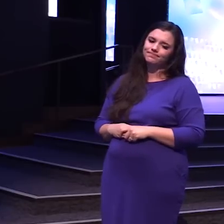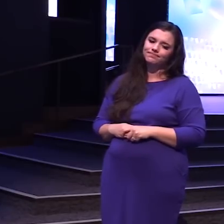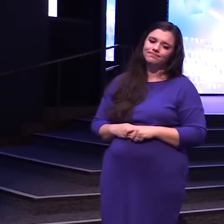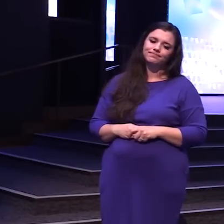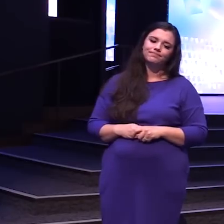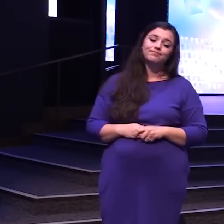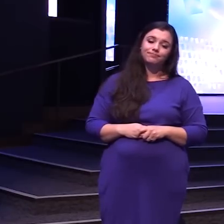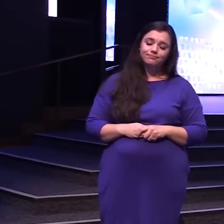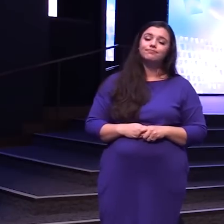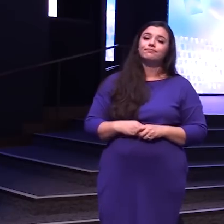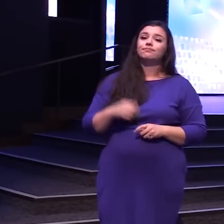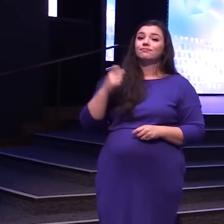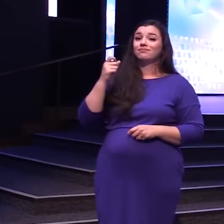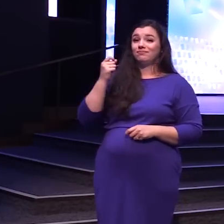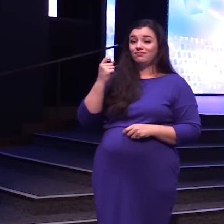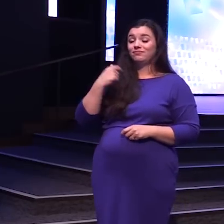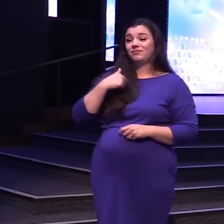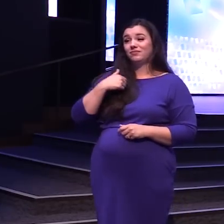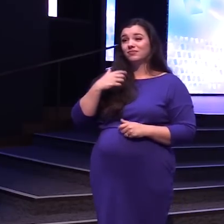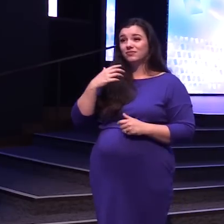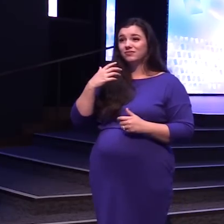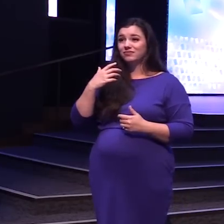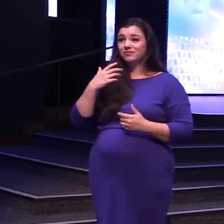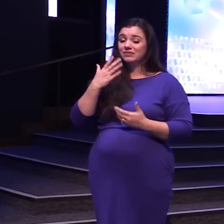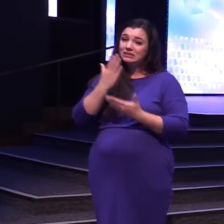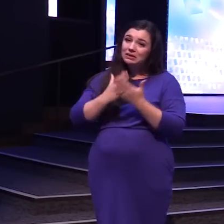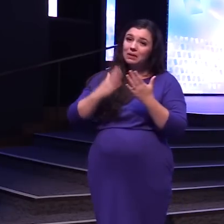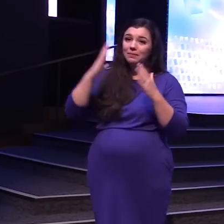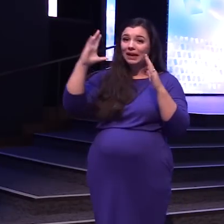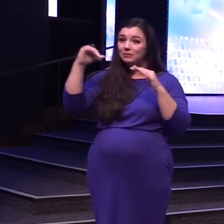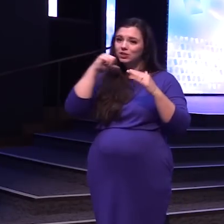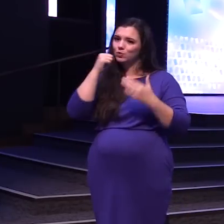You know I've had some Unmet expectations In my life